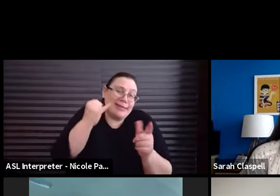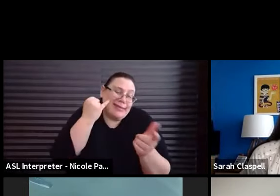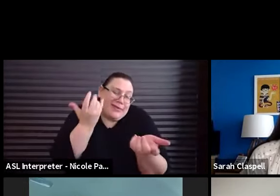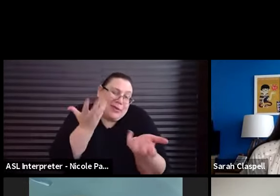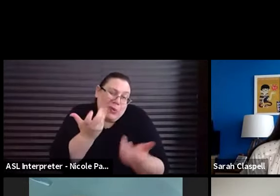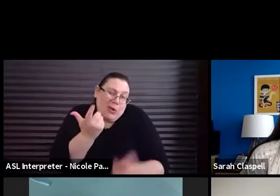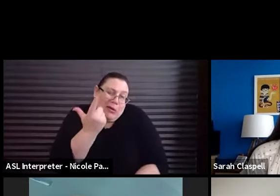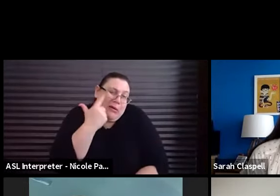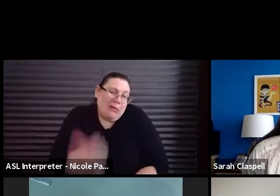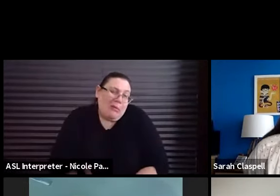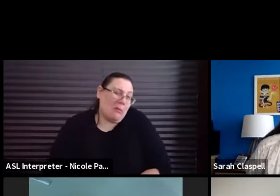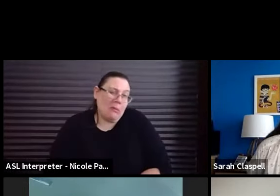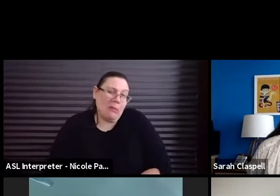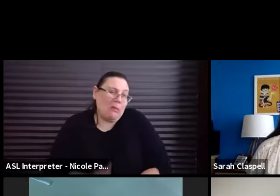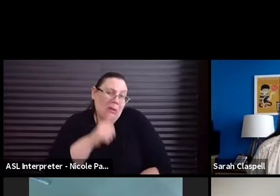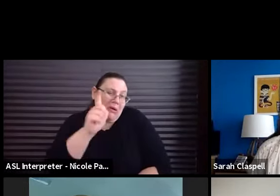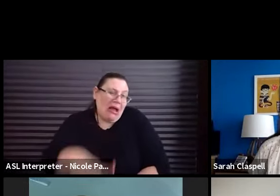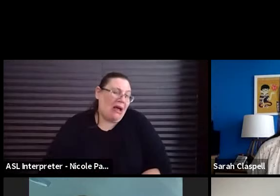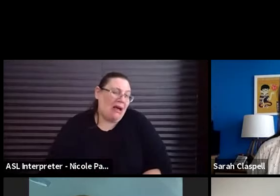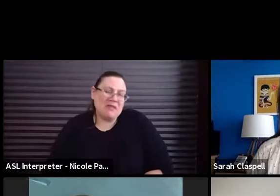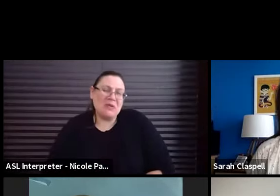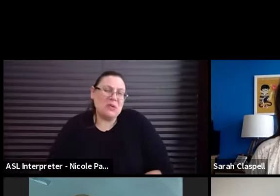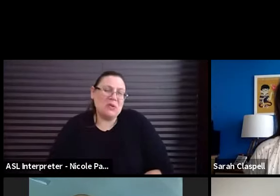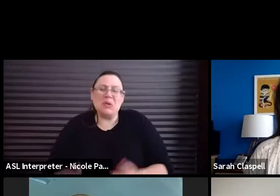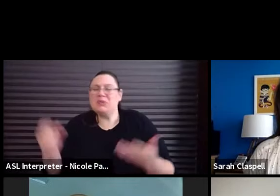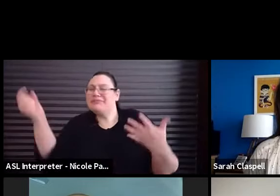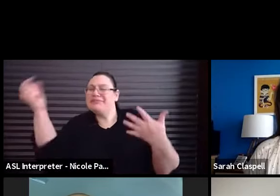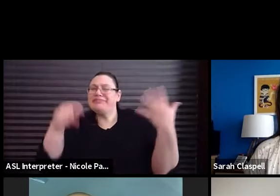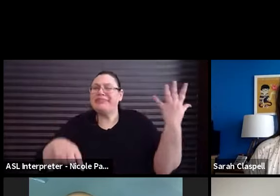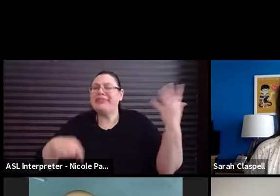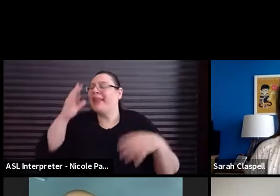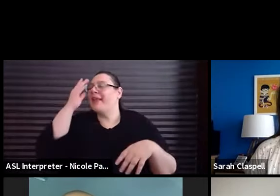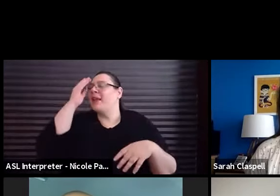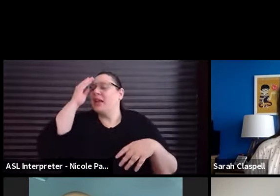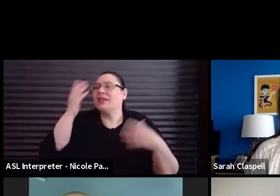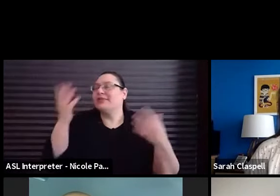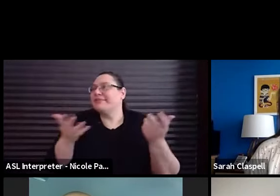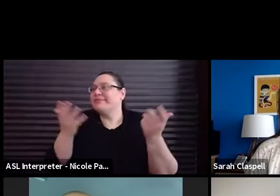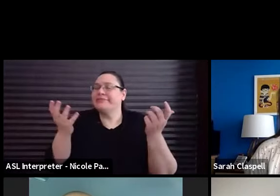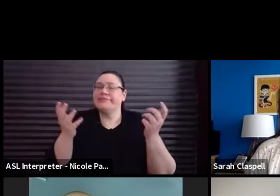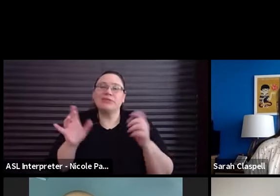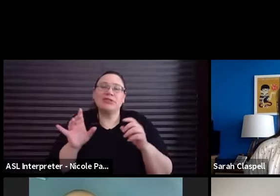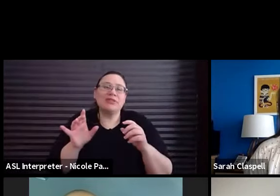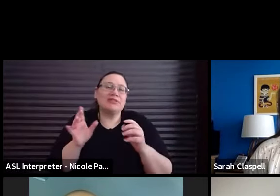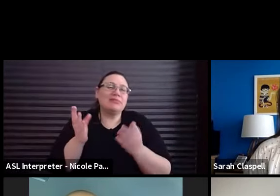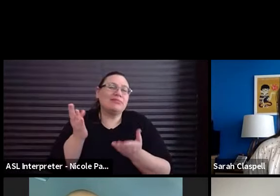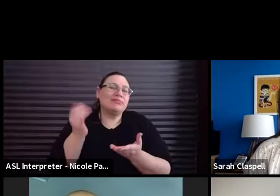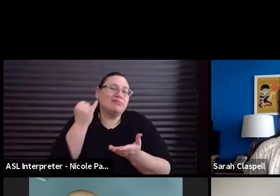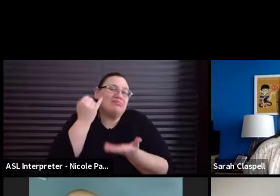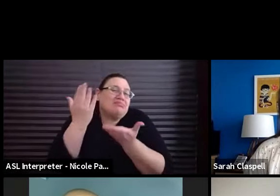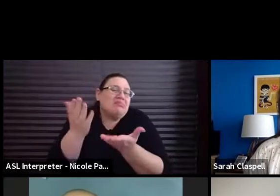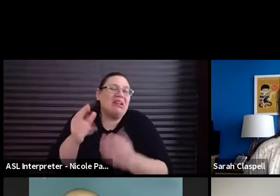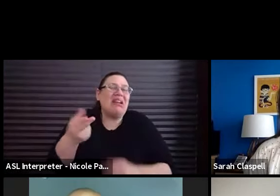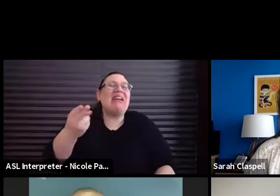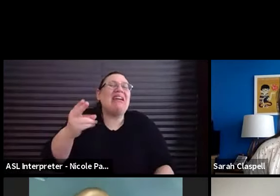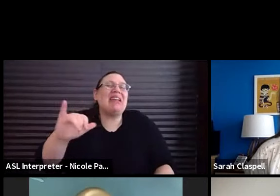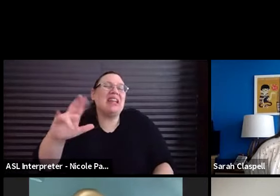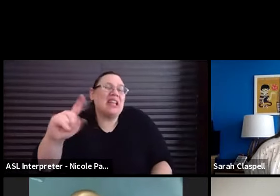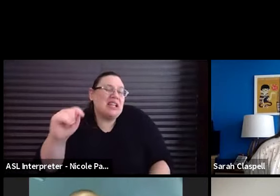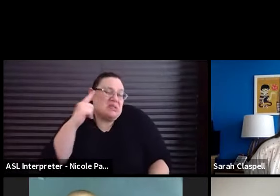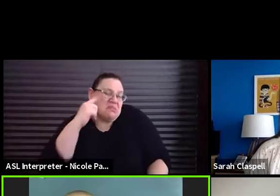it's like, you don't have to do like these sorts of like sort of like, they're just kind of like hints and gestures that you can do if you want to do. That's,